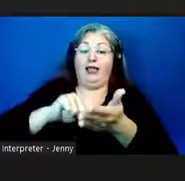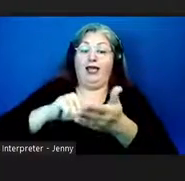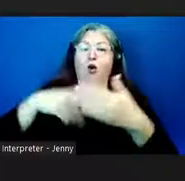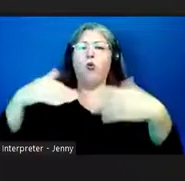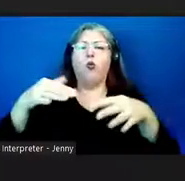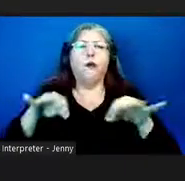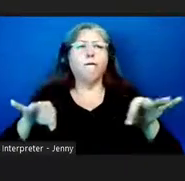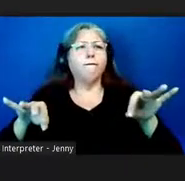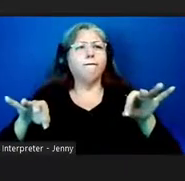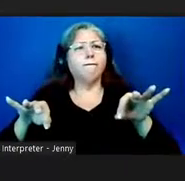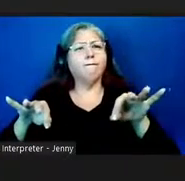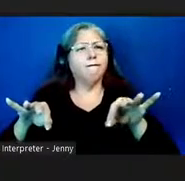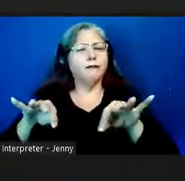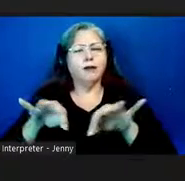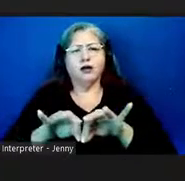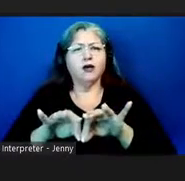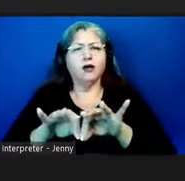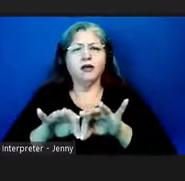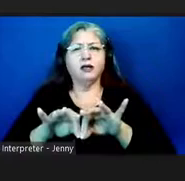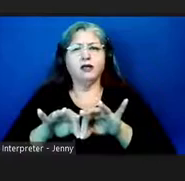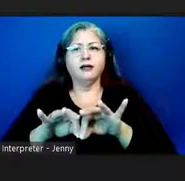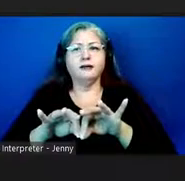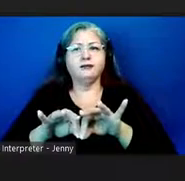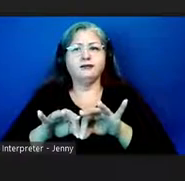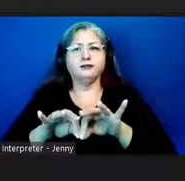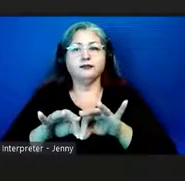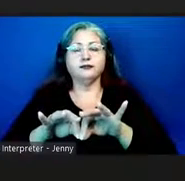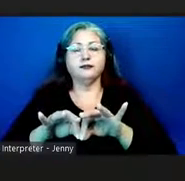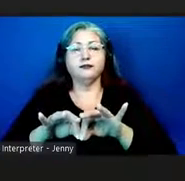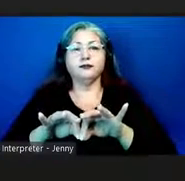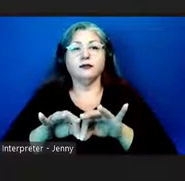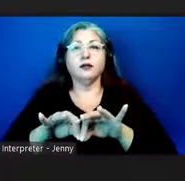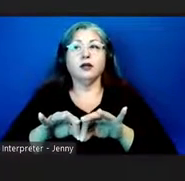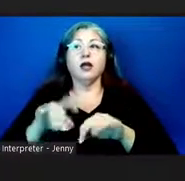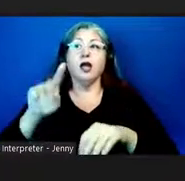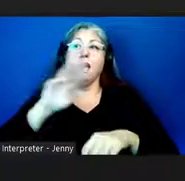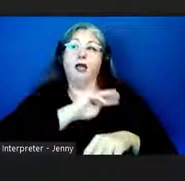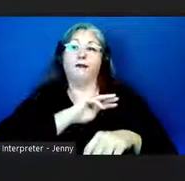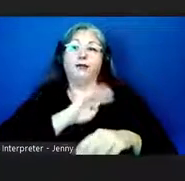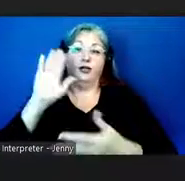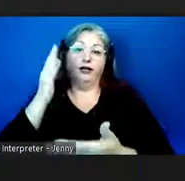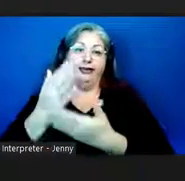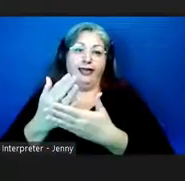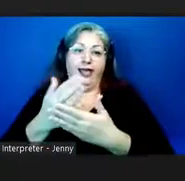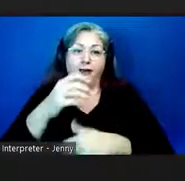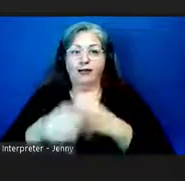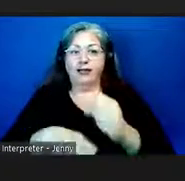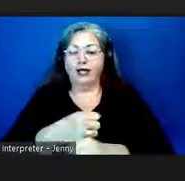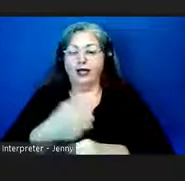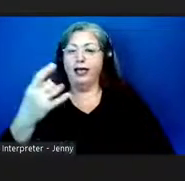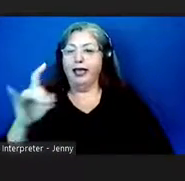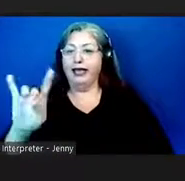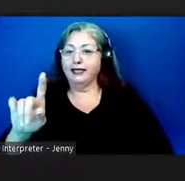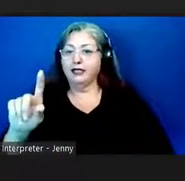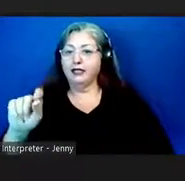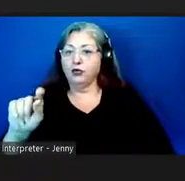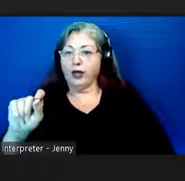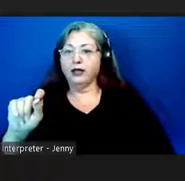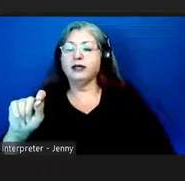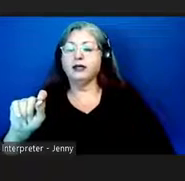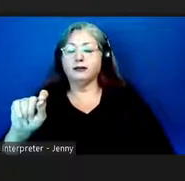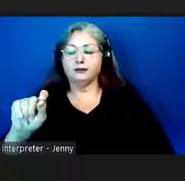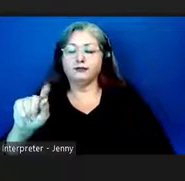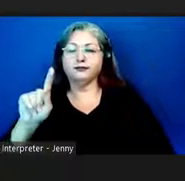when the missionaries came in 1820 the american uh